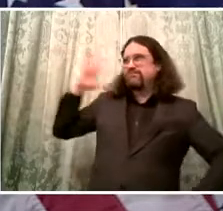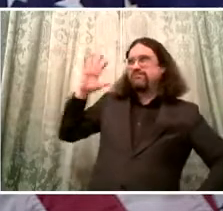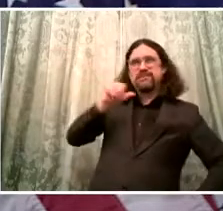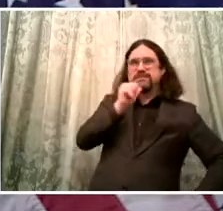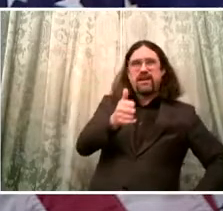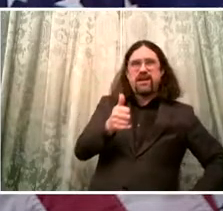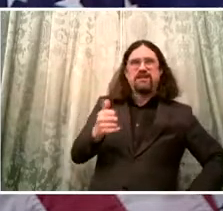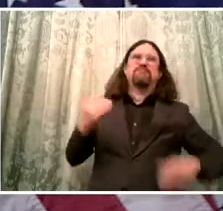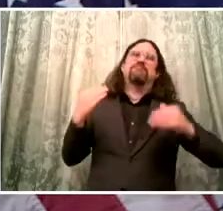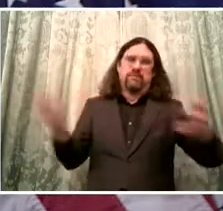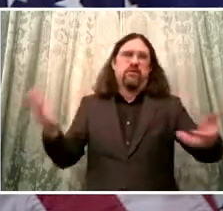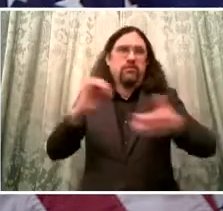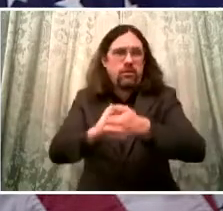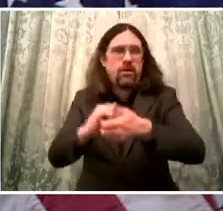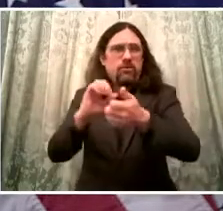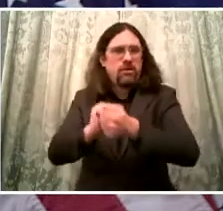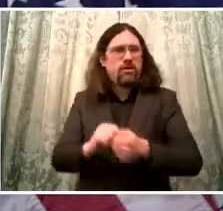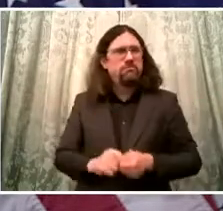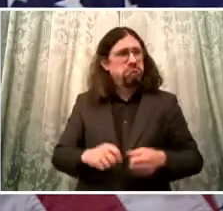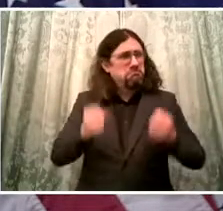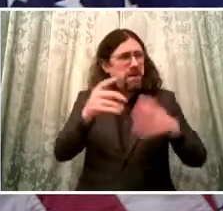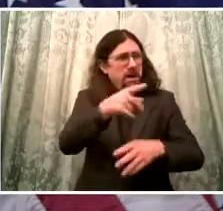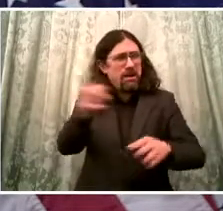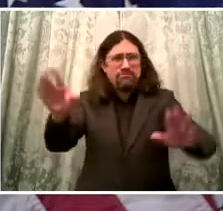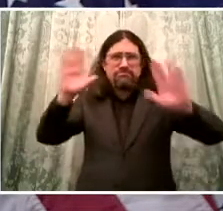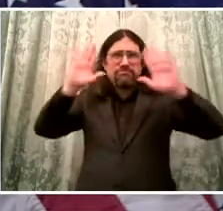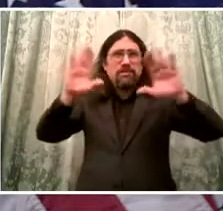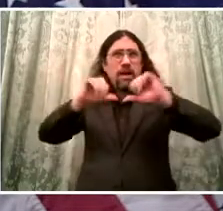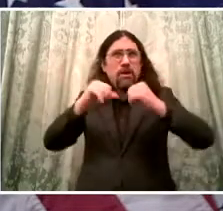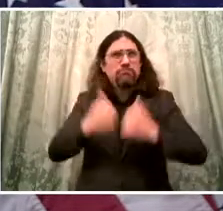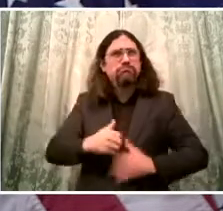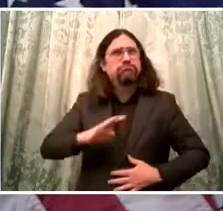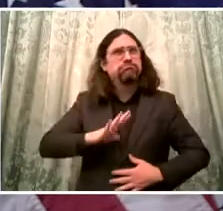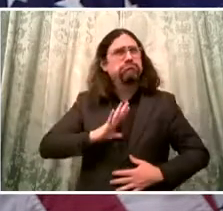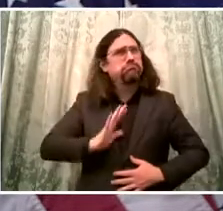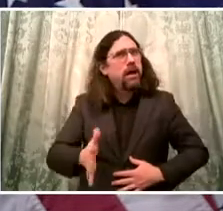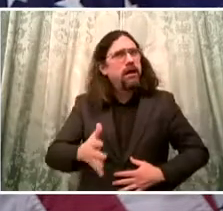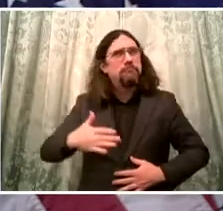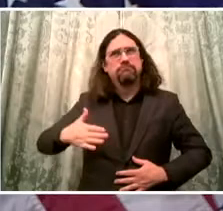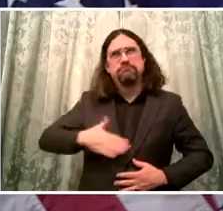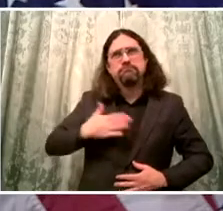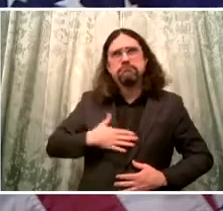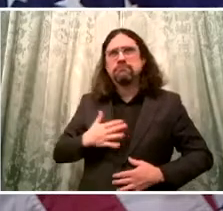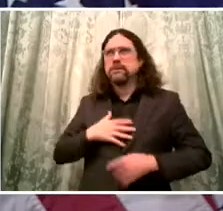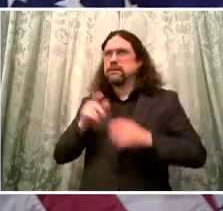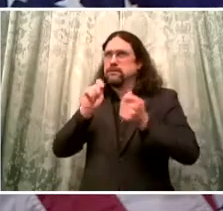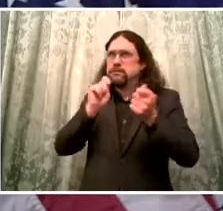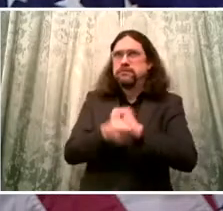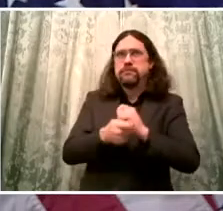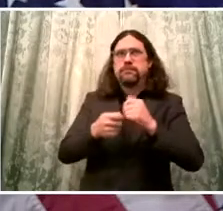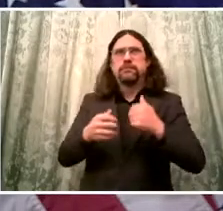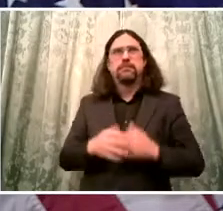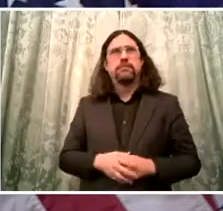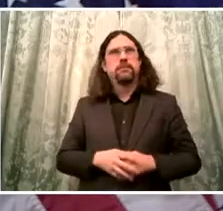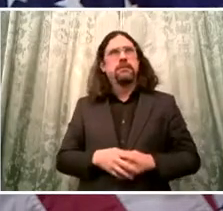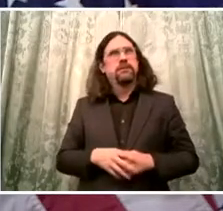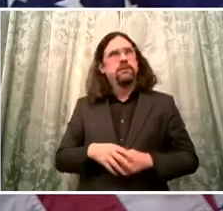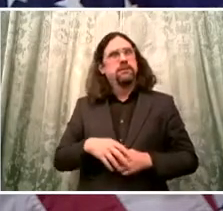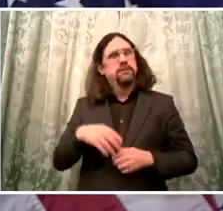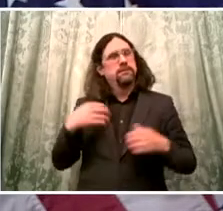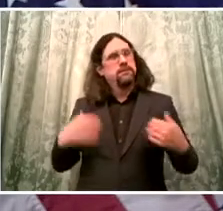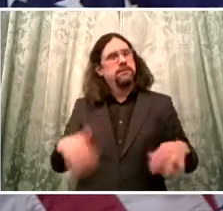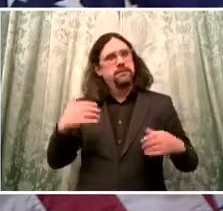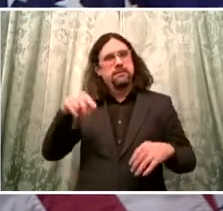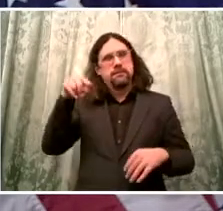a massive operationally focused agency. That's what makes sense. That's what we're doing. Now, you make a good point.